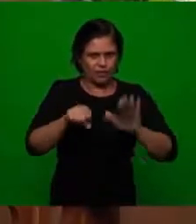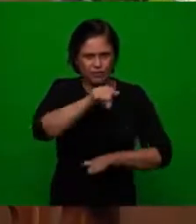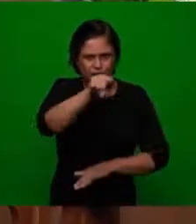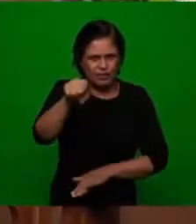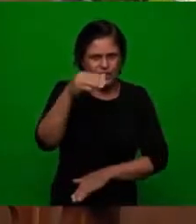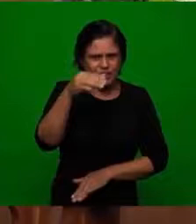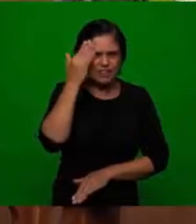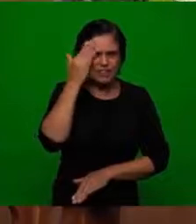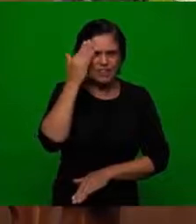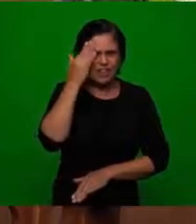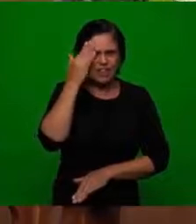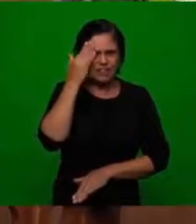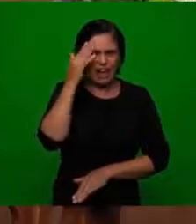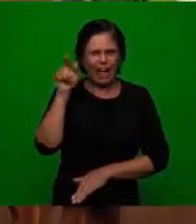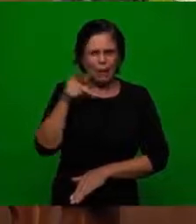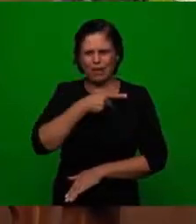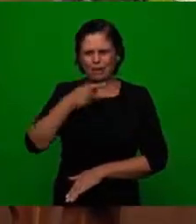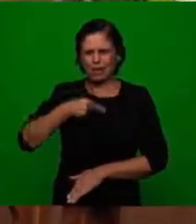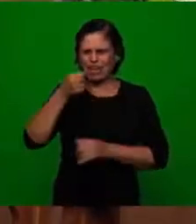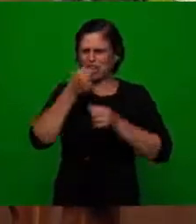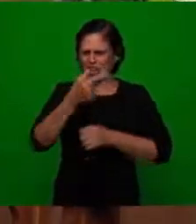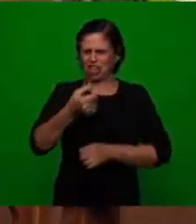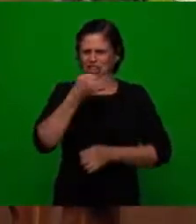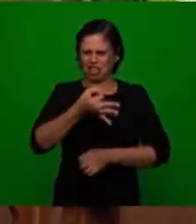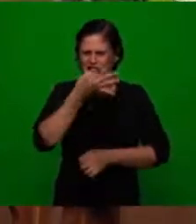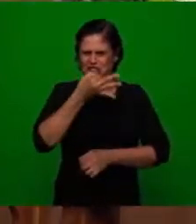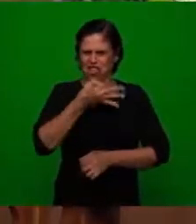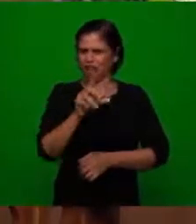people need to understand this is